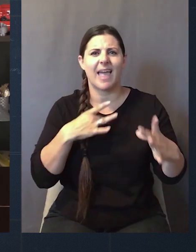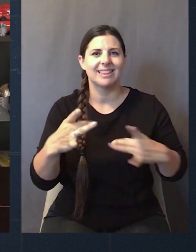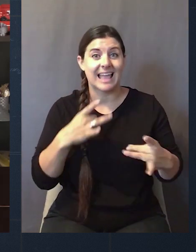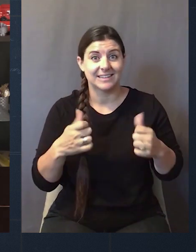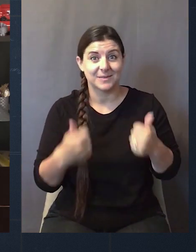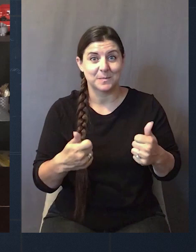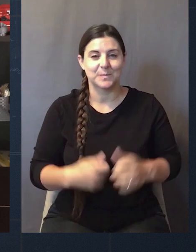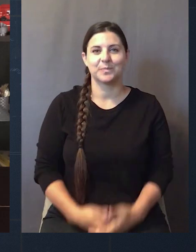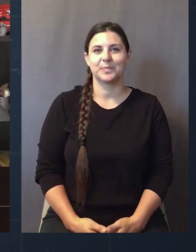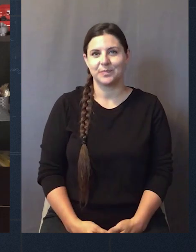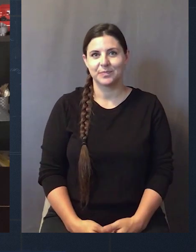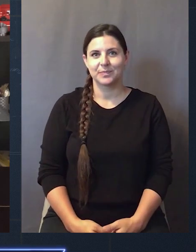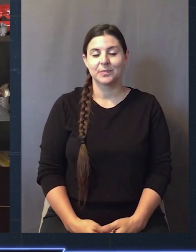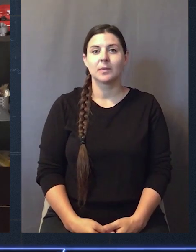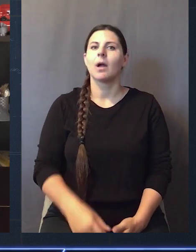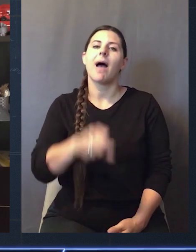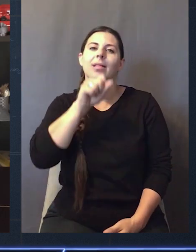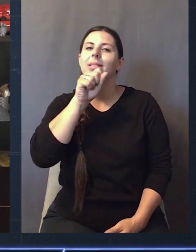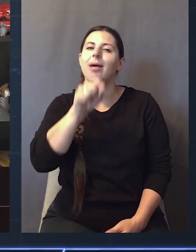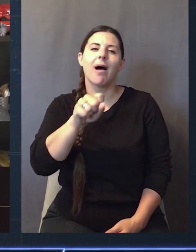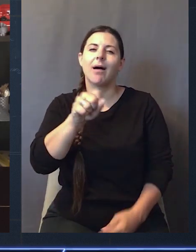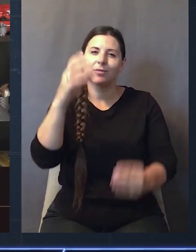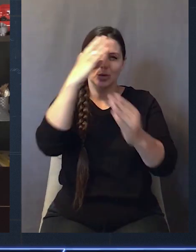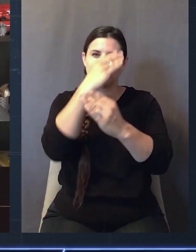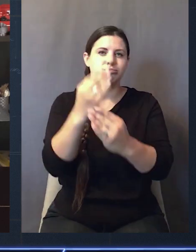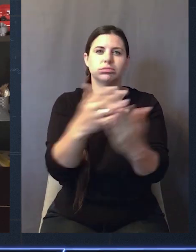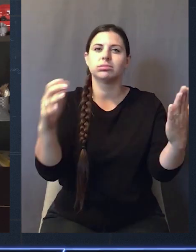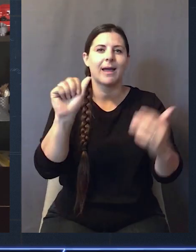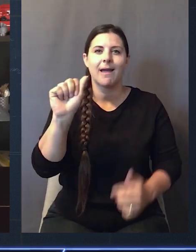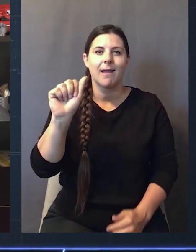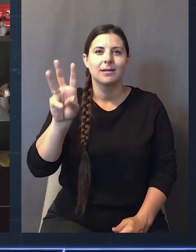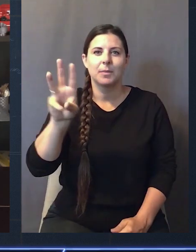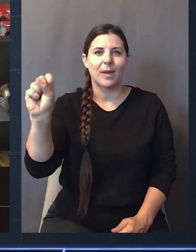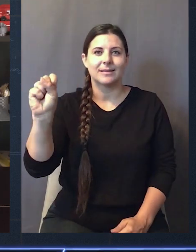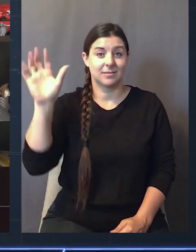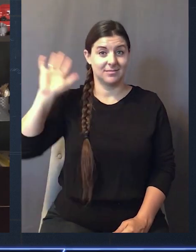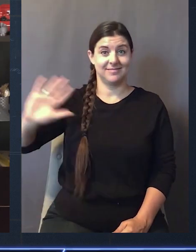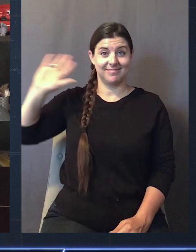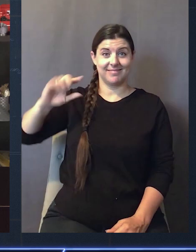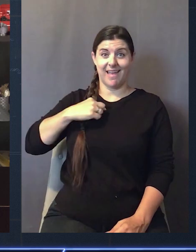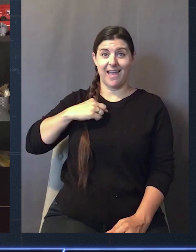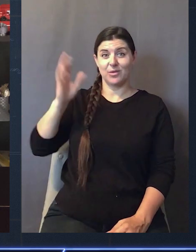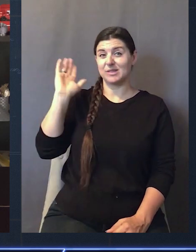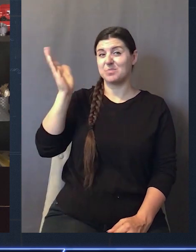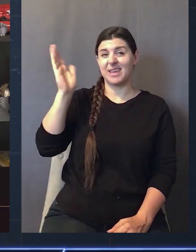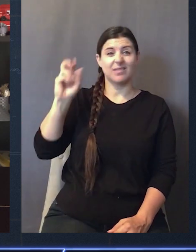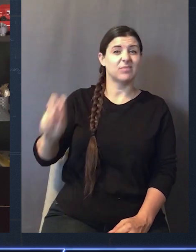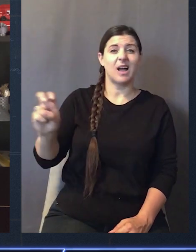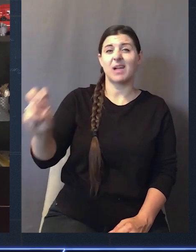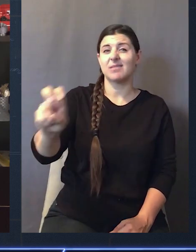all the likes. So I'd love to get the word out about AWS. And especially in the early days, I would speak anywhere